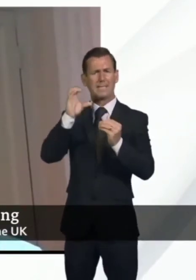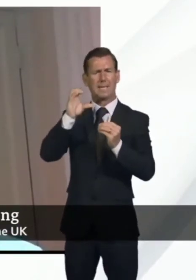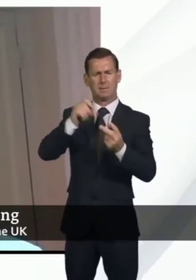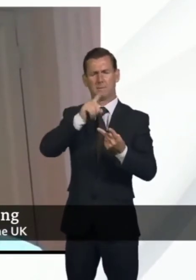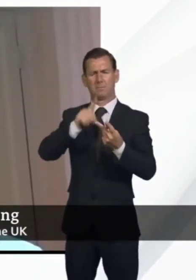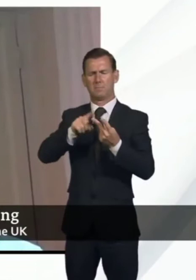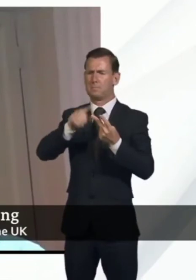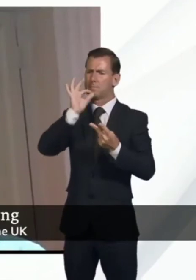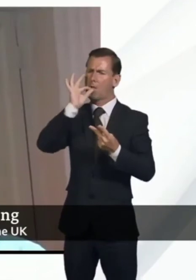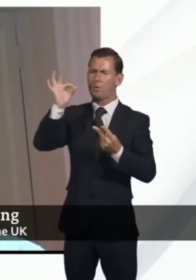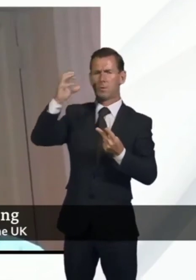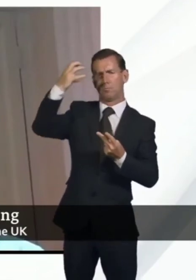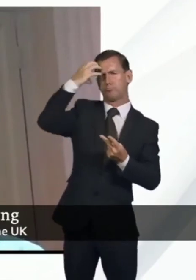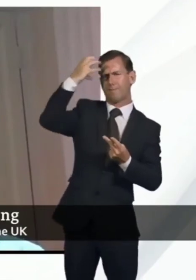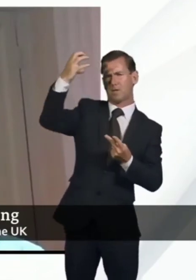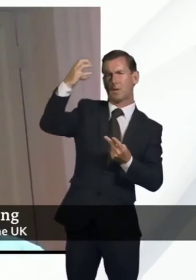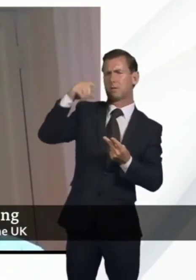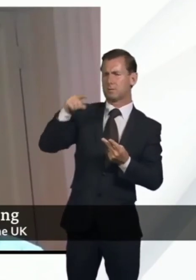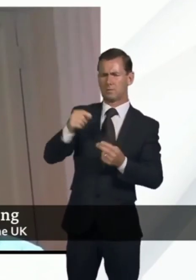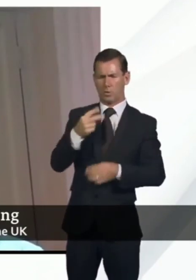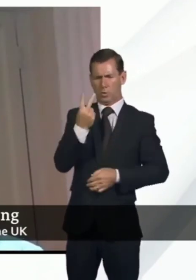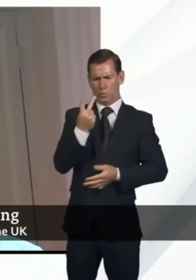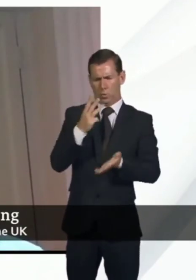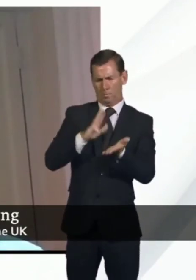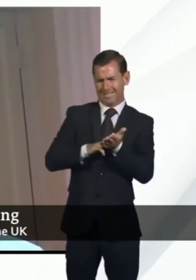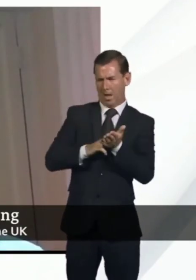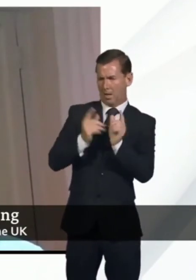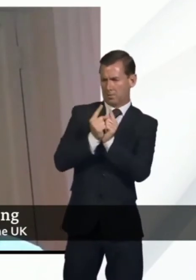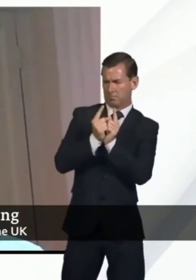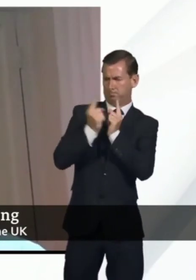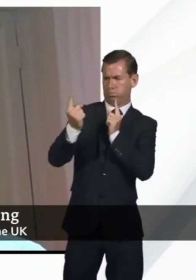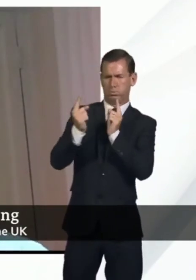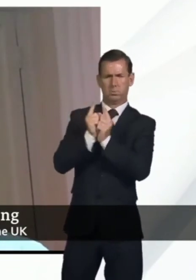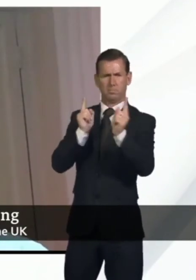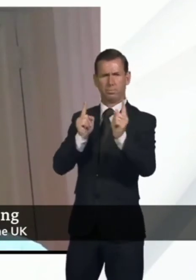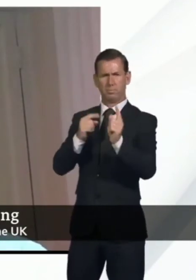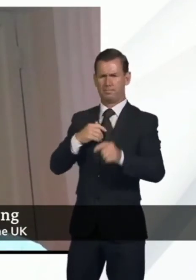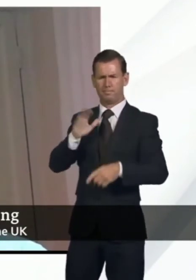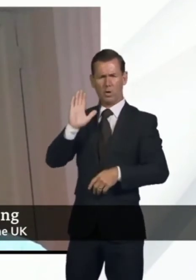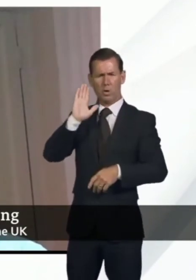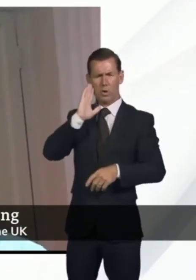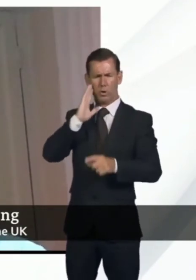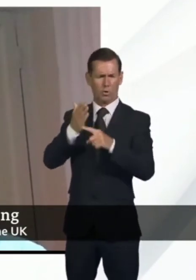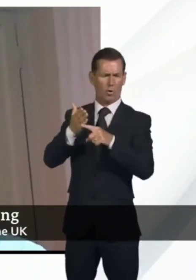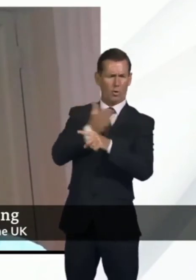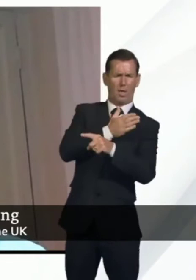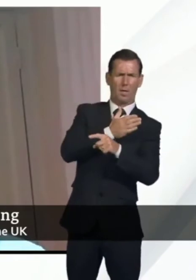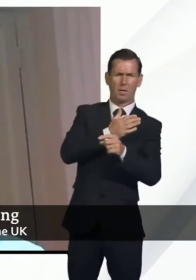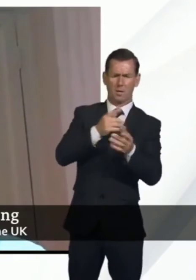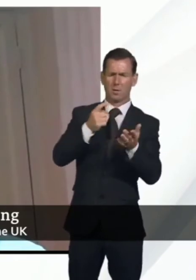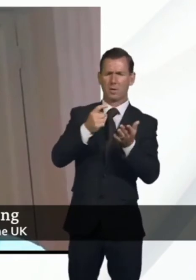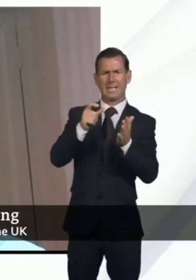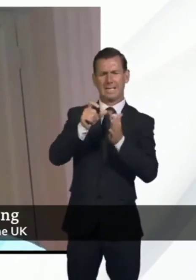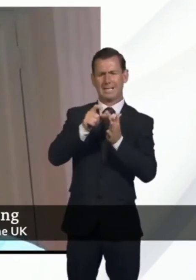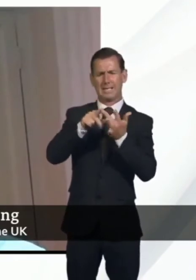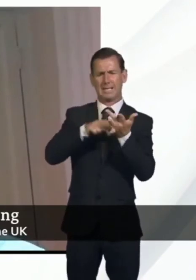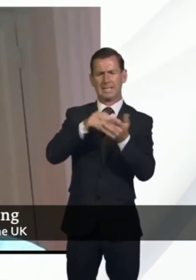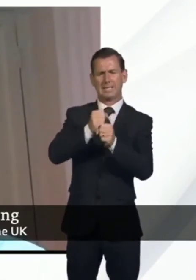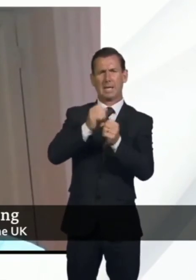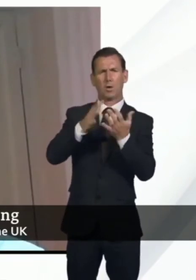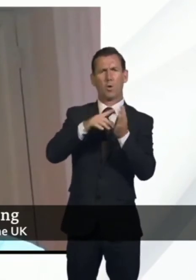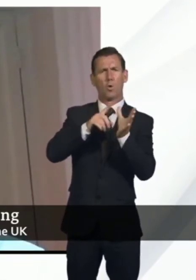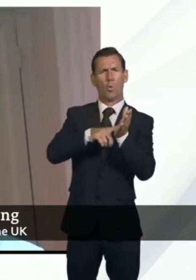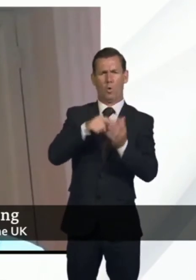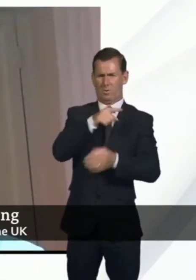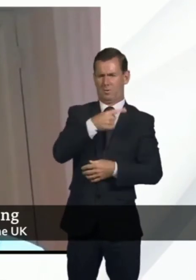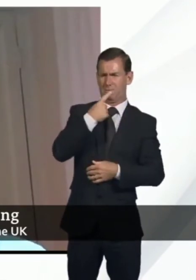metre rule. We heard from Robert Dingwall who's a government advisor earlier that the actual scientific evidence for keeping us two